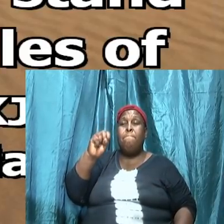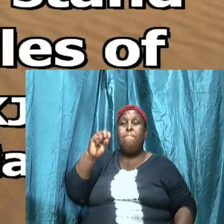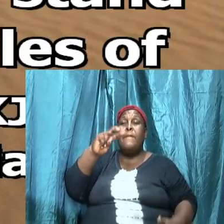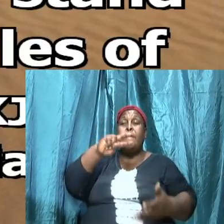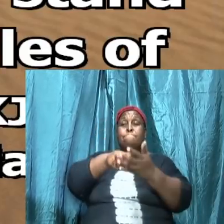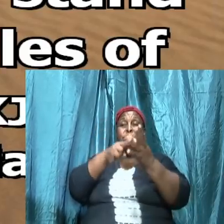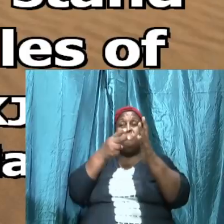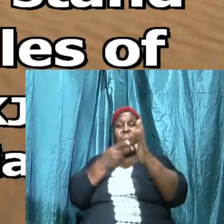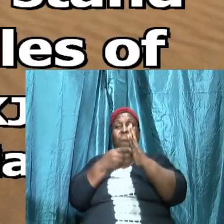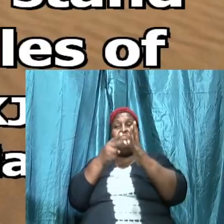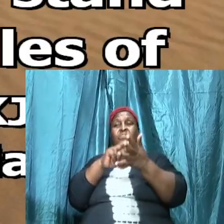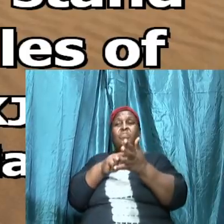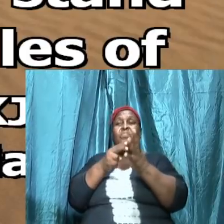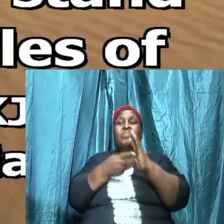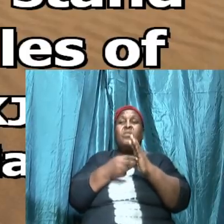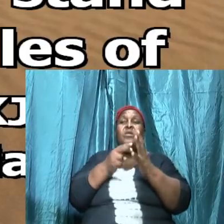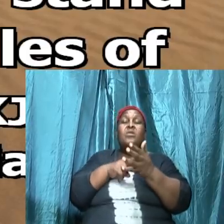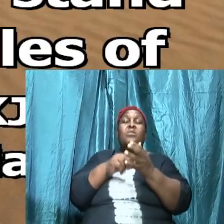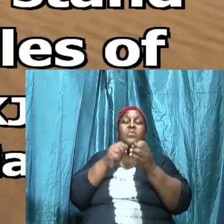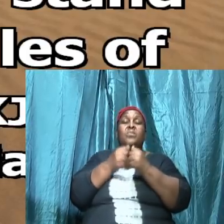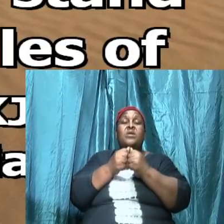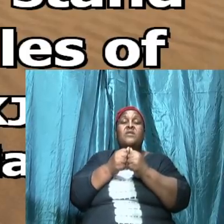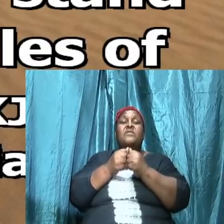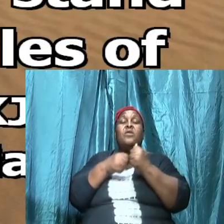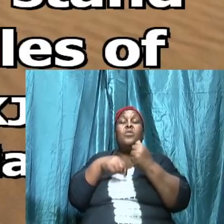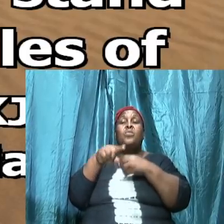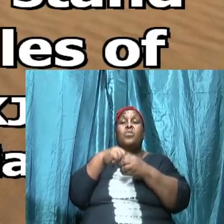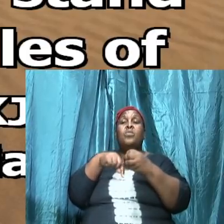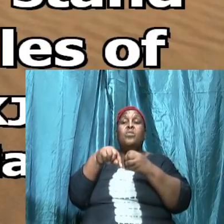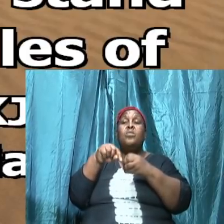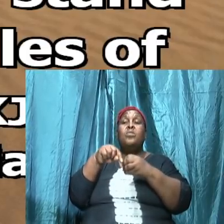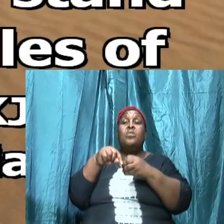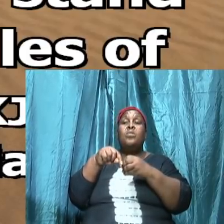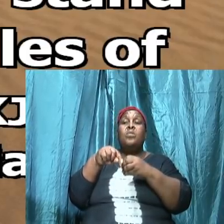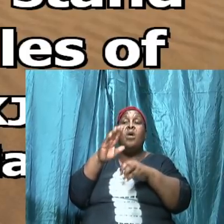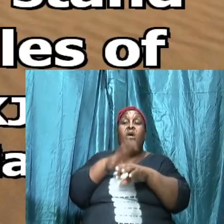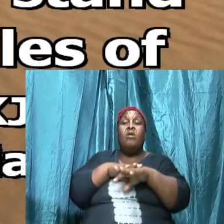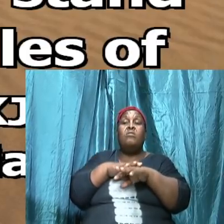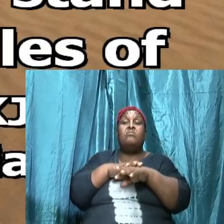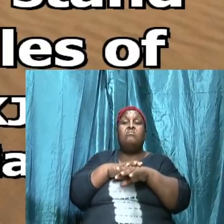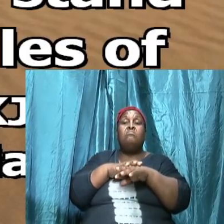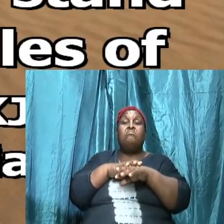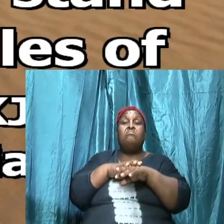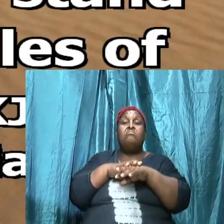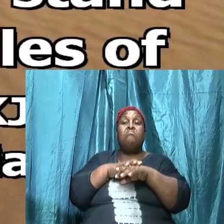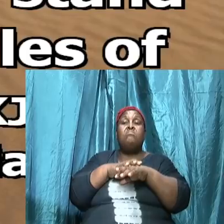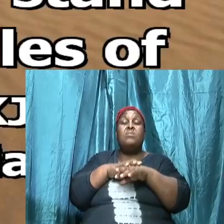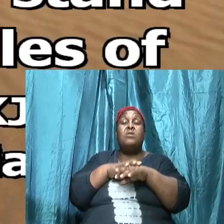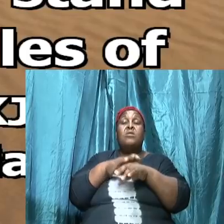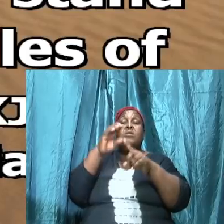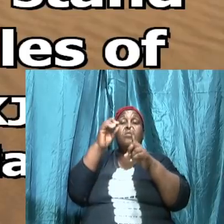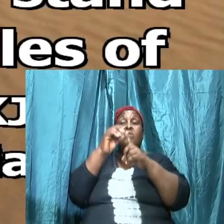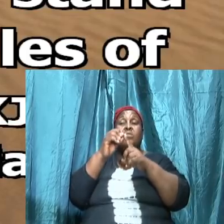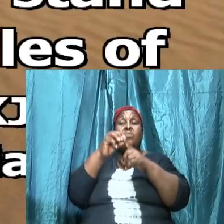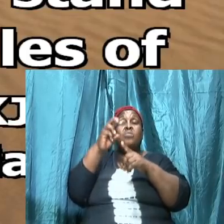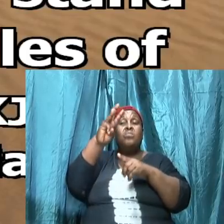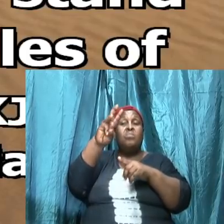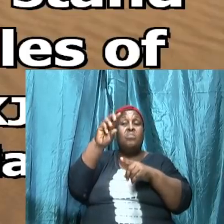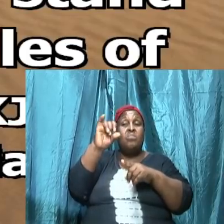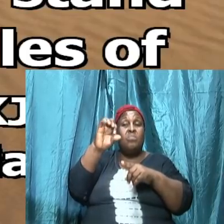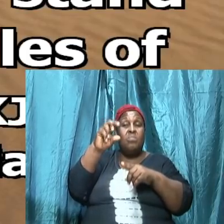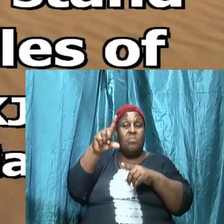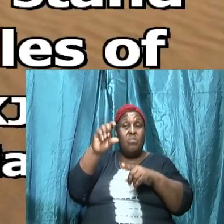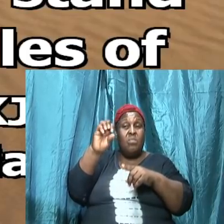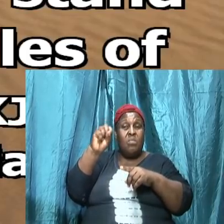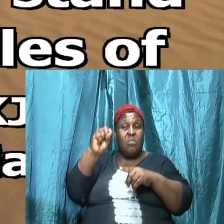means with a road or on a road so that the word wiles that